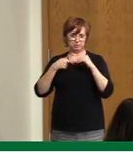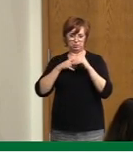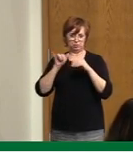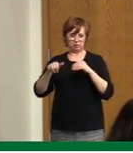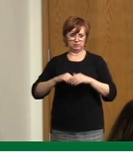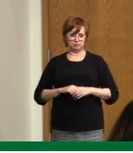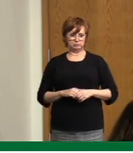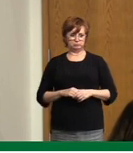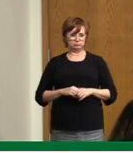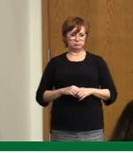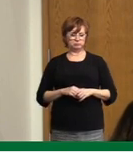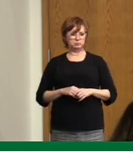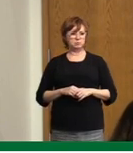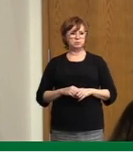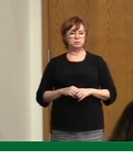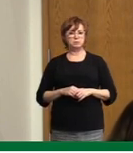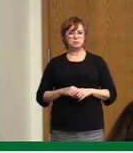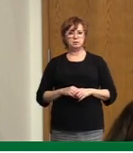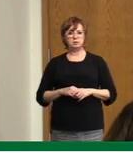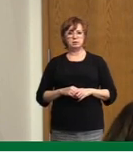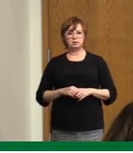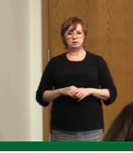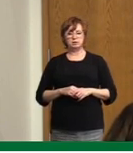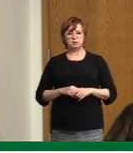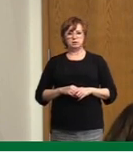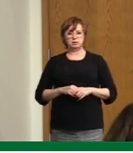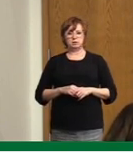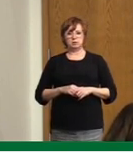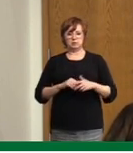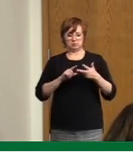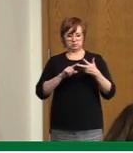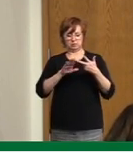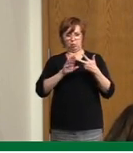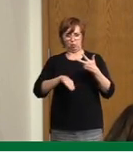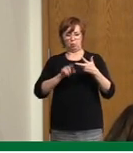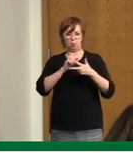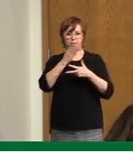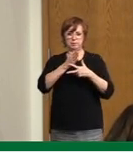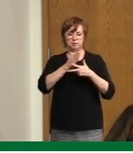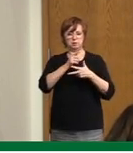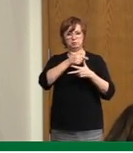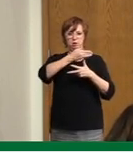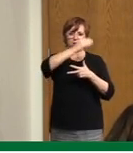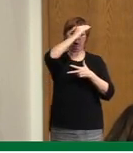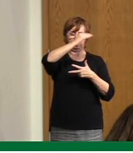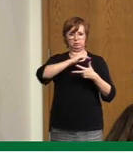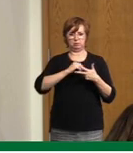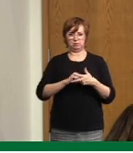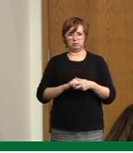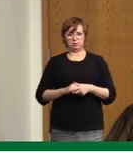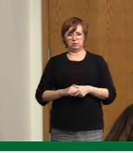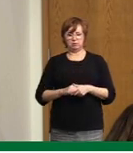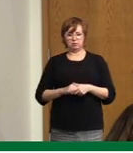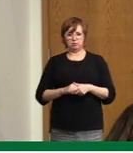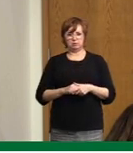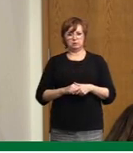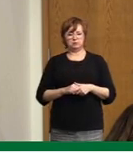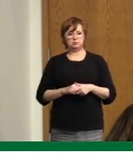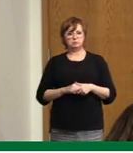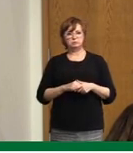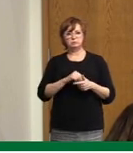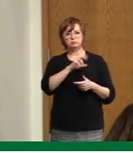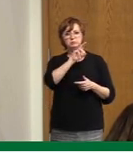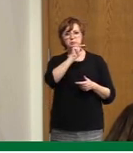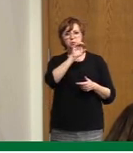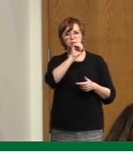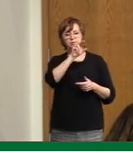to look at what we're actually seeing and what the modeling is saying. So there is some impact on the November 19th measures. We are hoping that